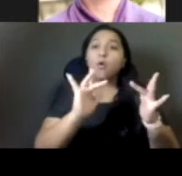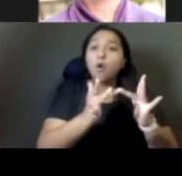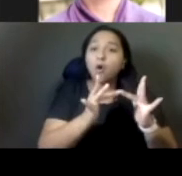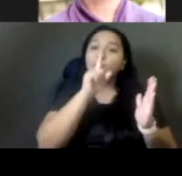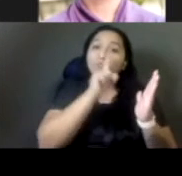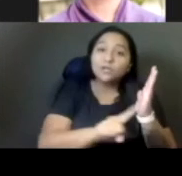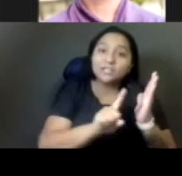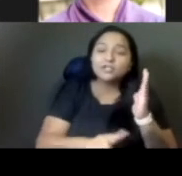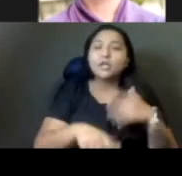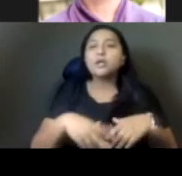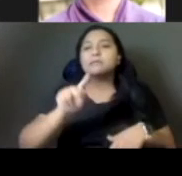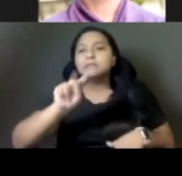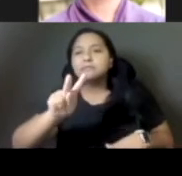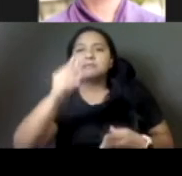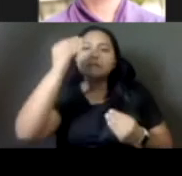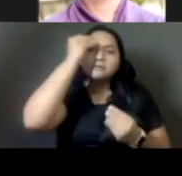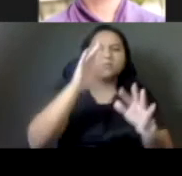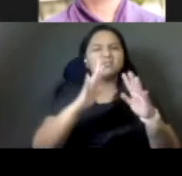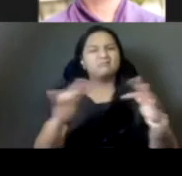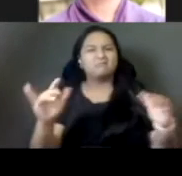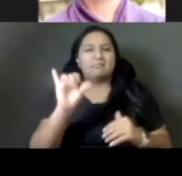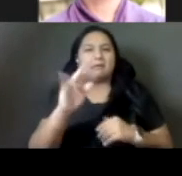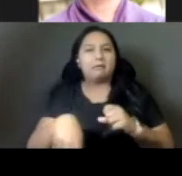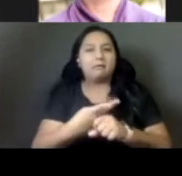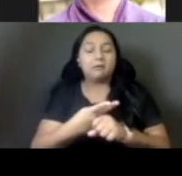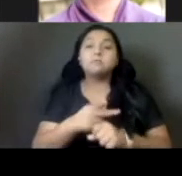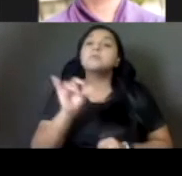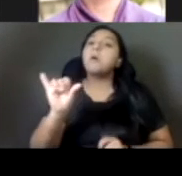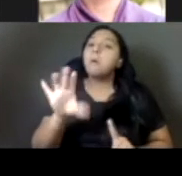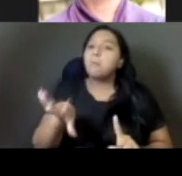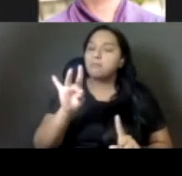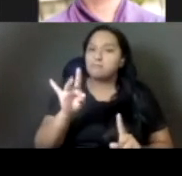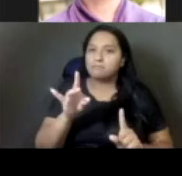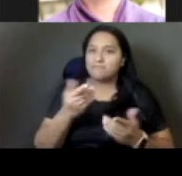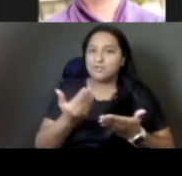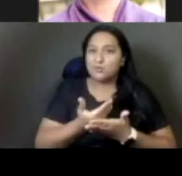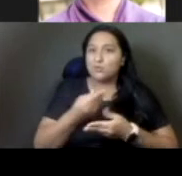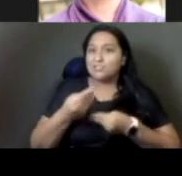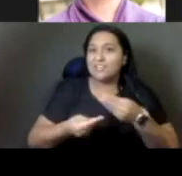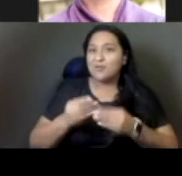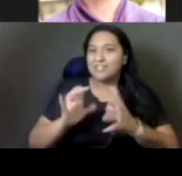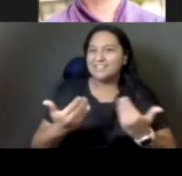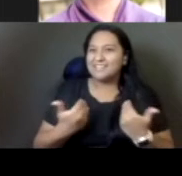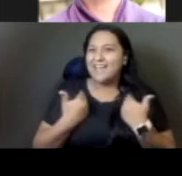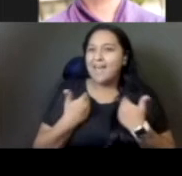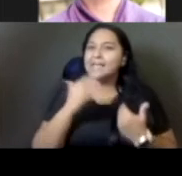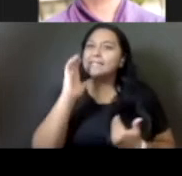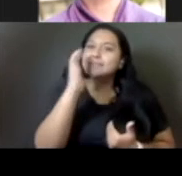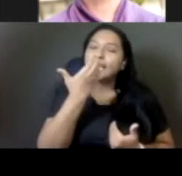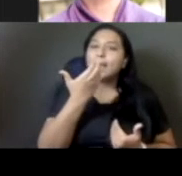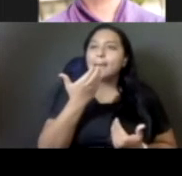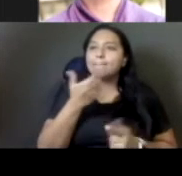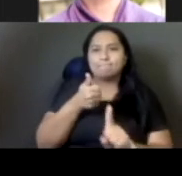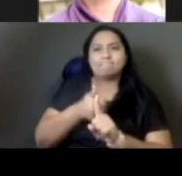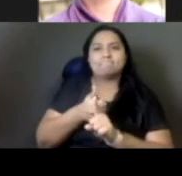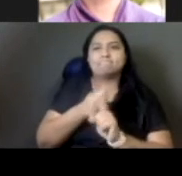mosque, et cetera, et cetera. What we found is that this generation seems to be a little bit more of self-supporting. They want to, they want to do things on their own. They want to do